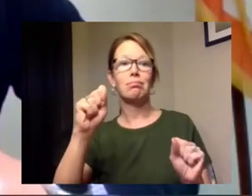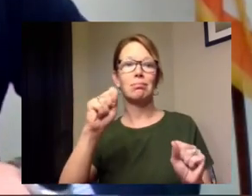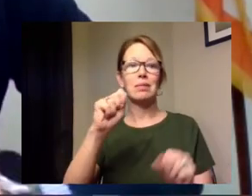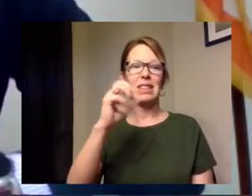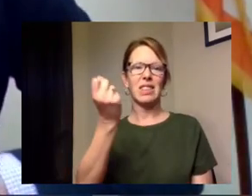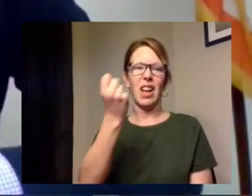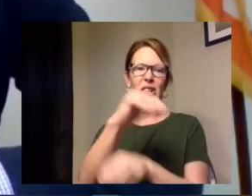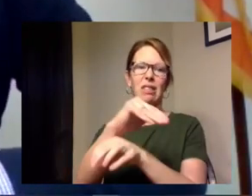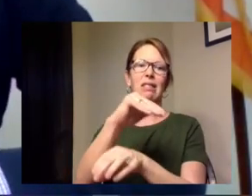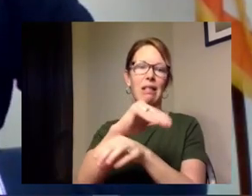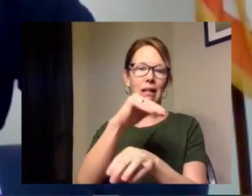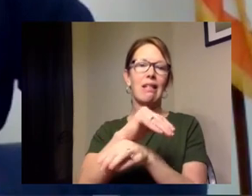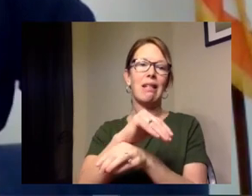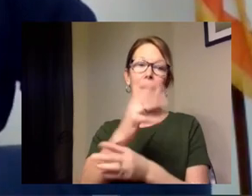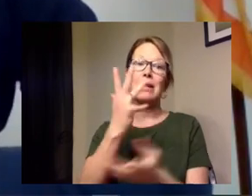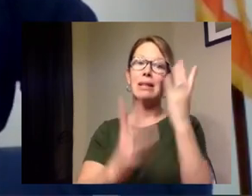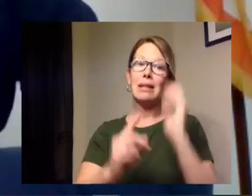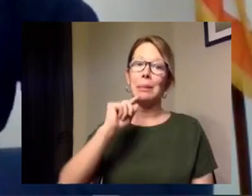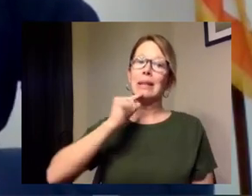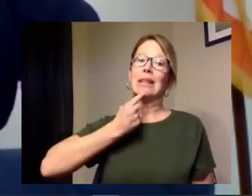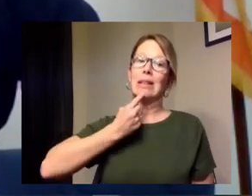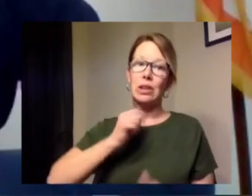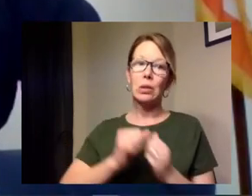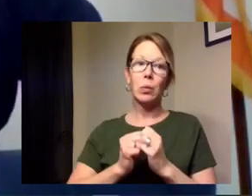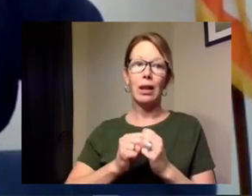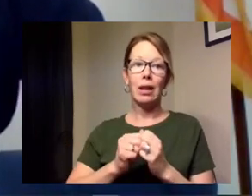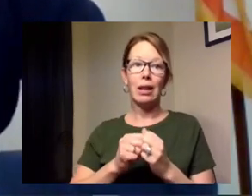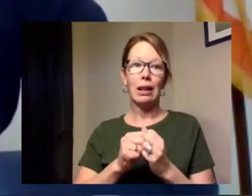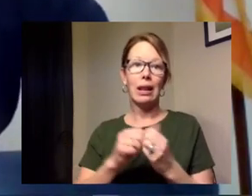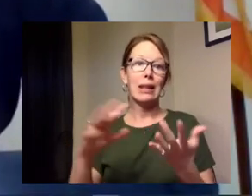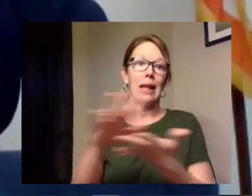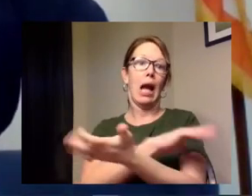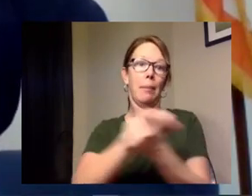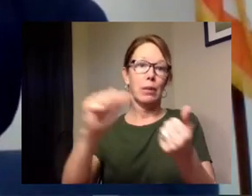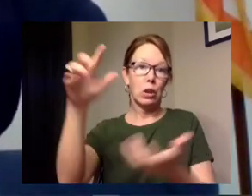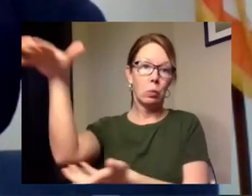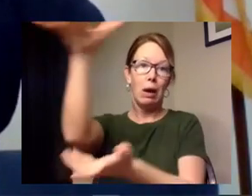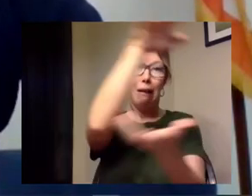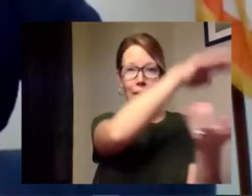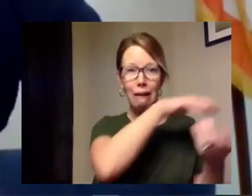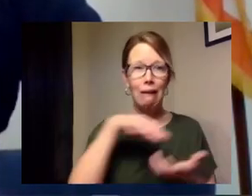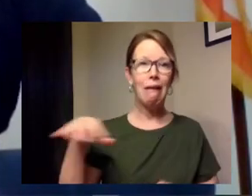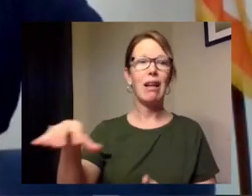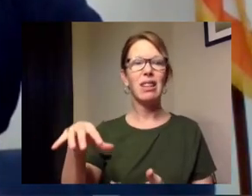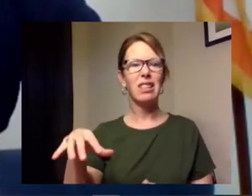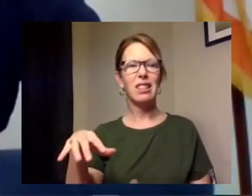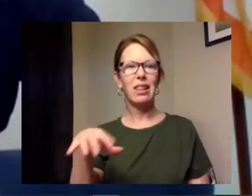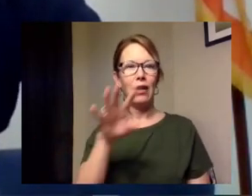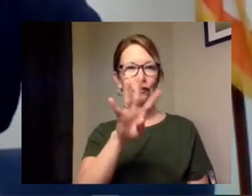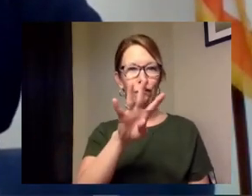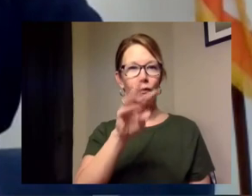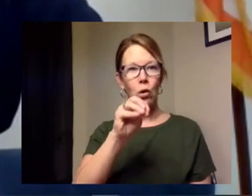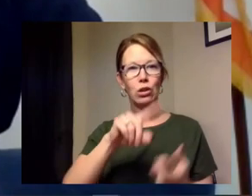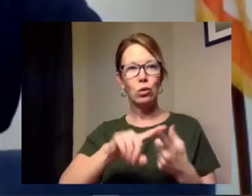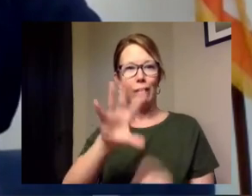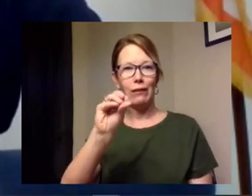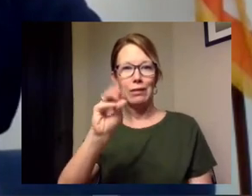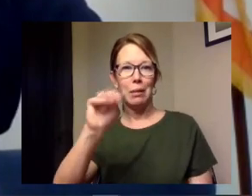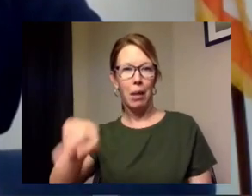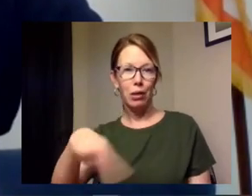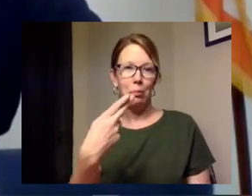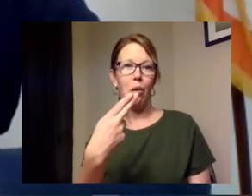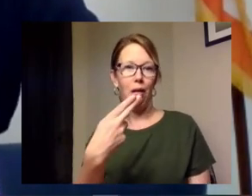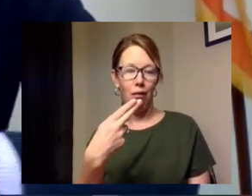some of these storms may be severe with a primary threat of damaging winds wind gusts of 40 to 50 miles an hour or